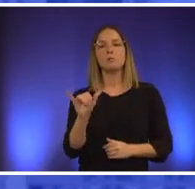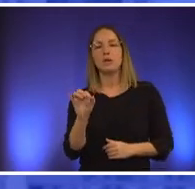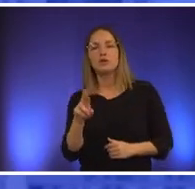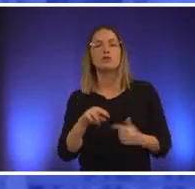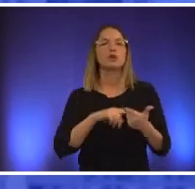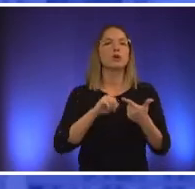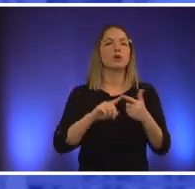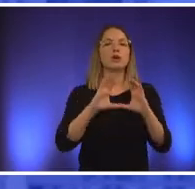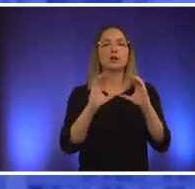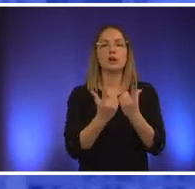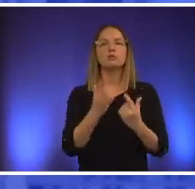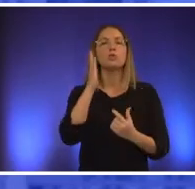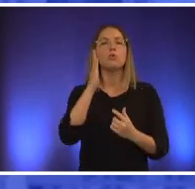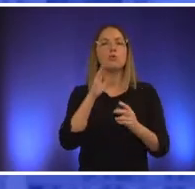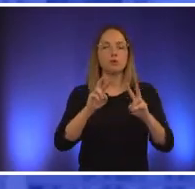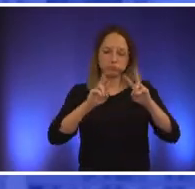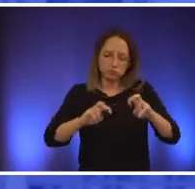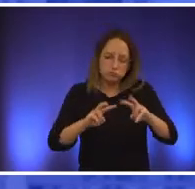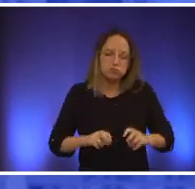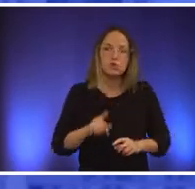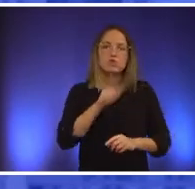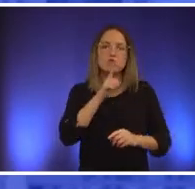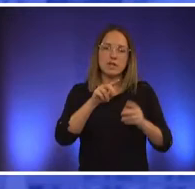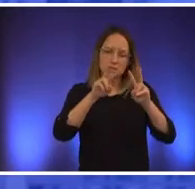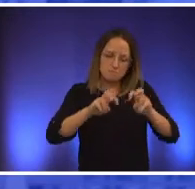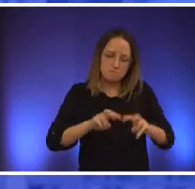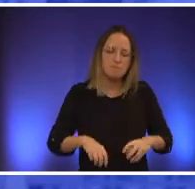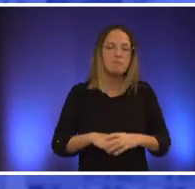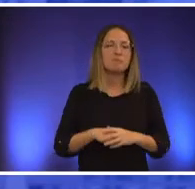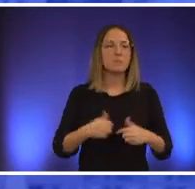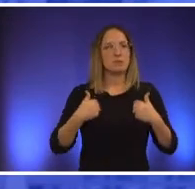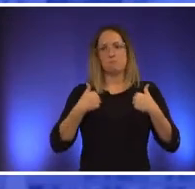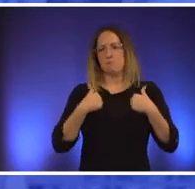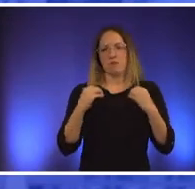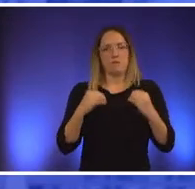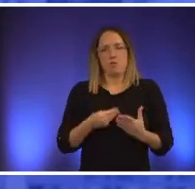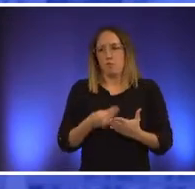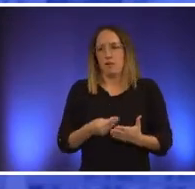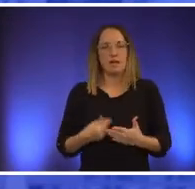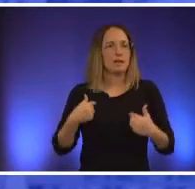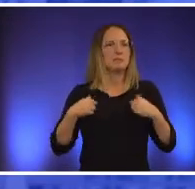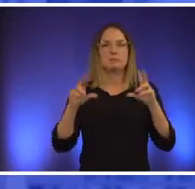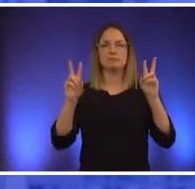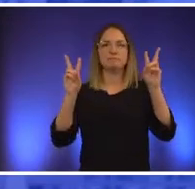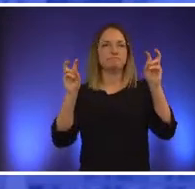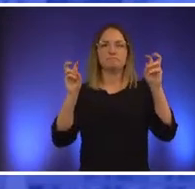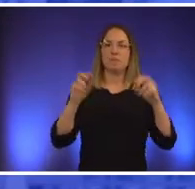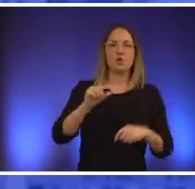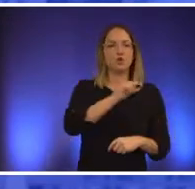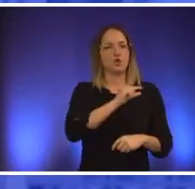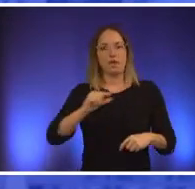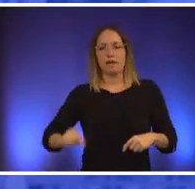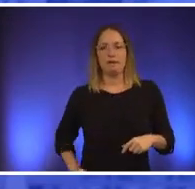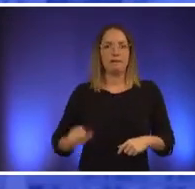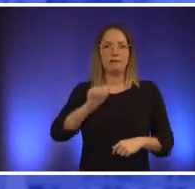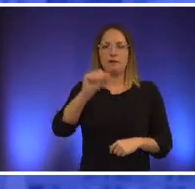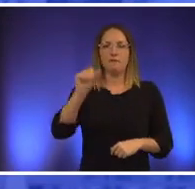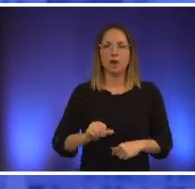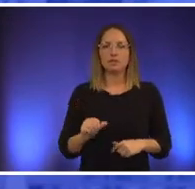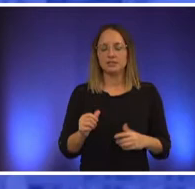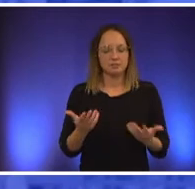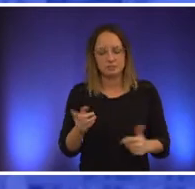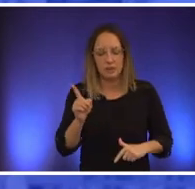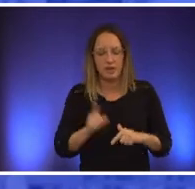i know that i don't have the ability to make anybody do anything i don't get to be the queen of austin as much as i would love to be the queen and say make it so